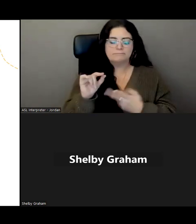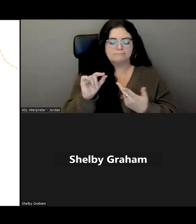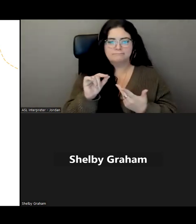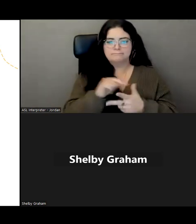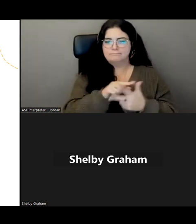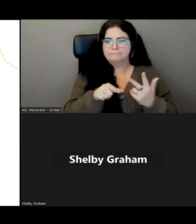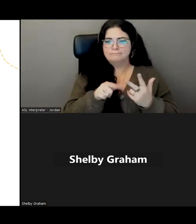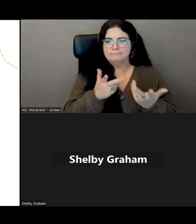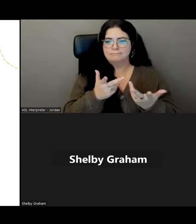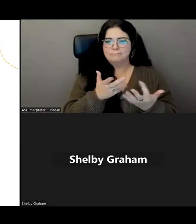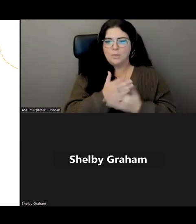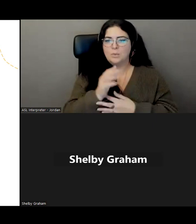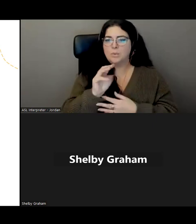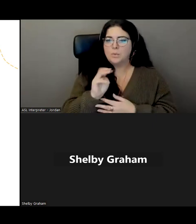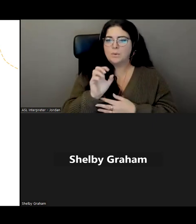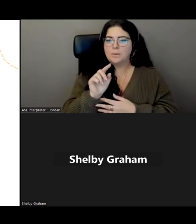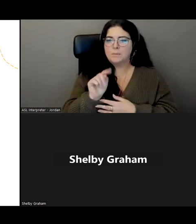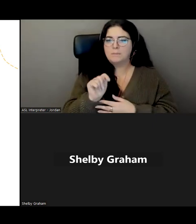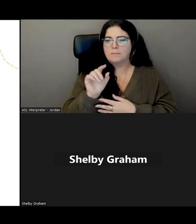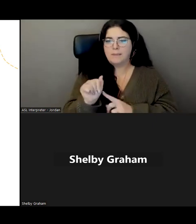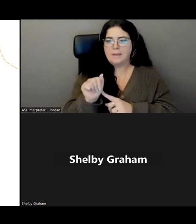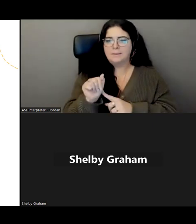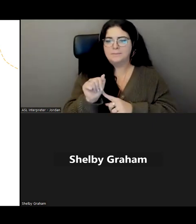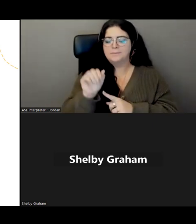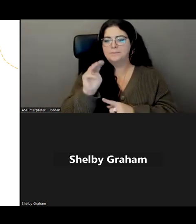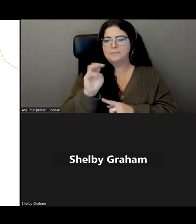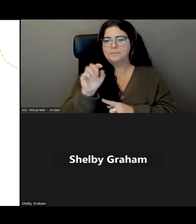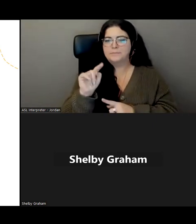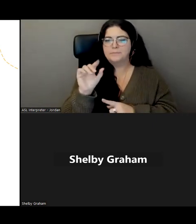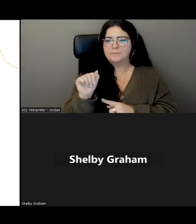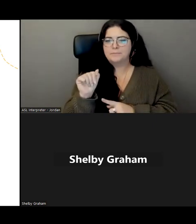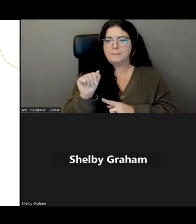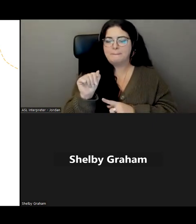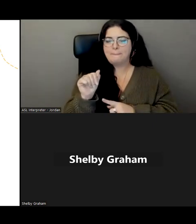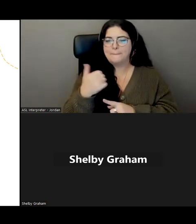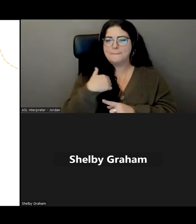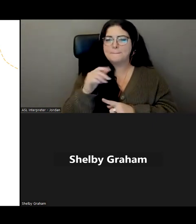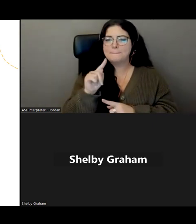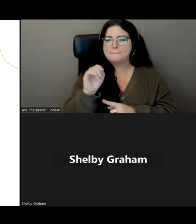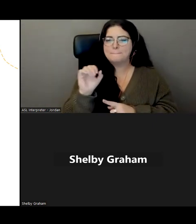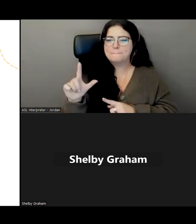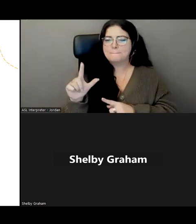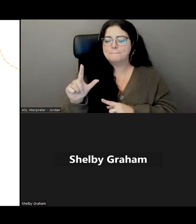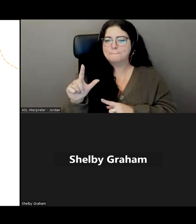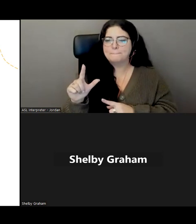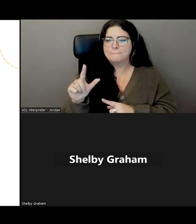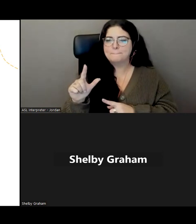like Meta, for example. Meta has this tool that allows them to